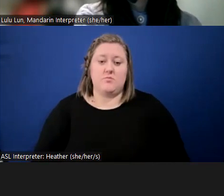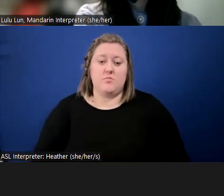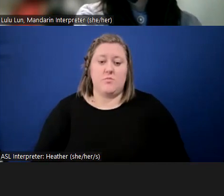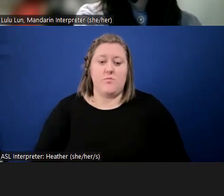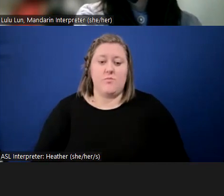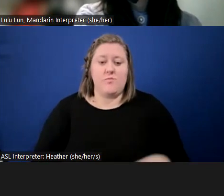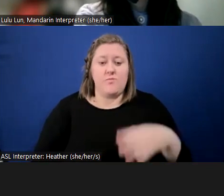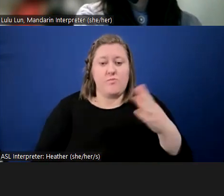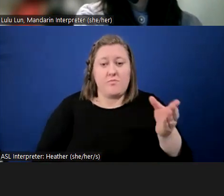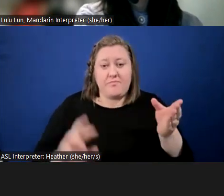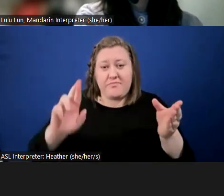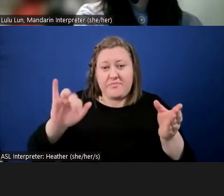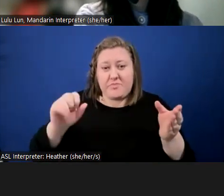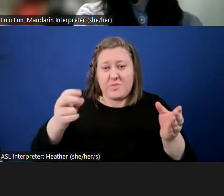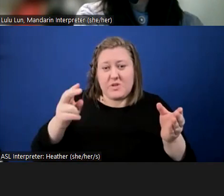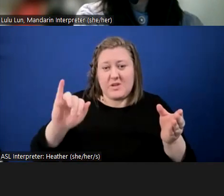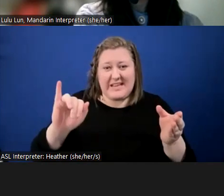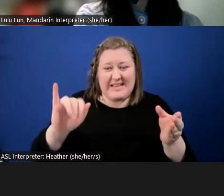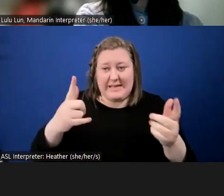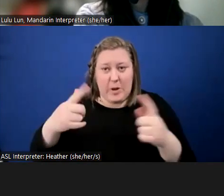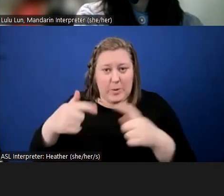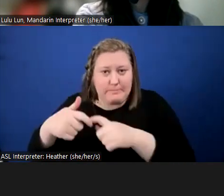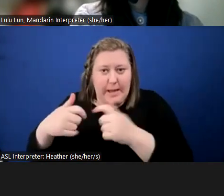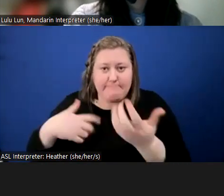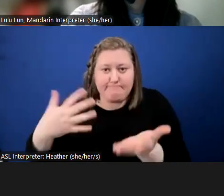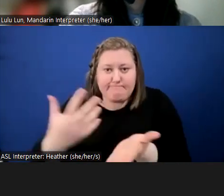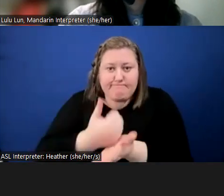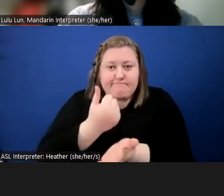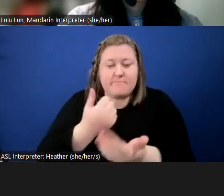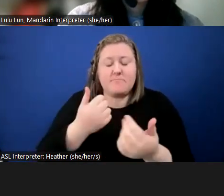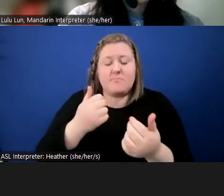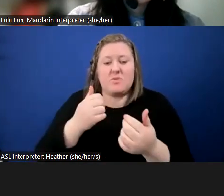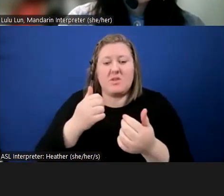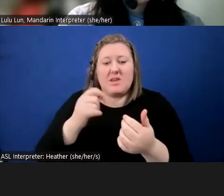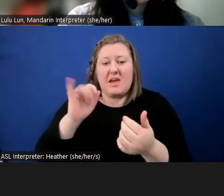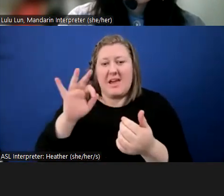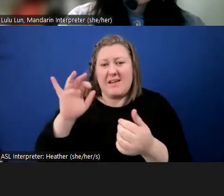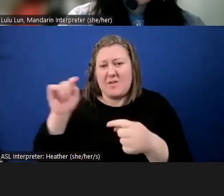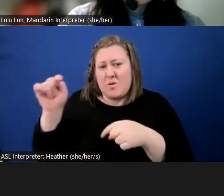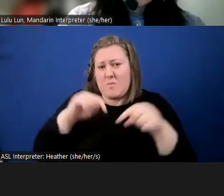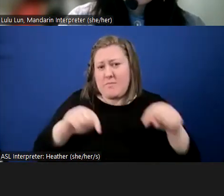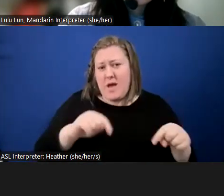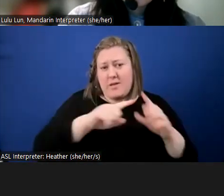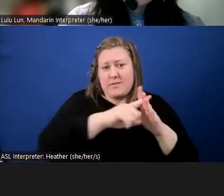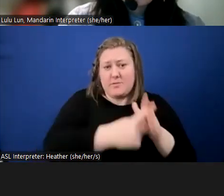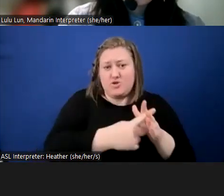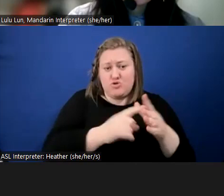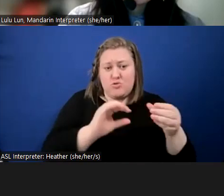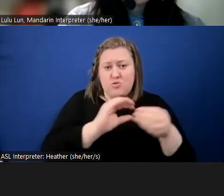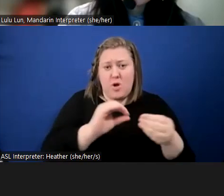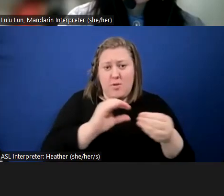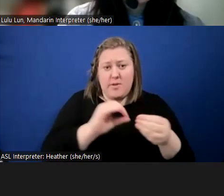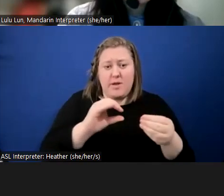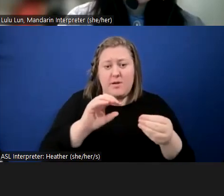In this lull, I just want to go back to the first comment that was submitted by Ms.